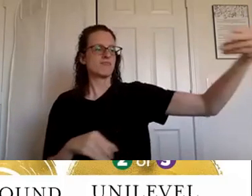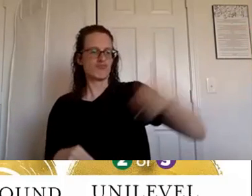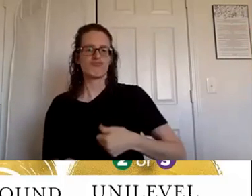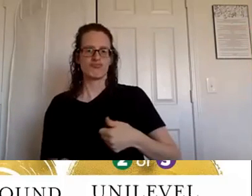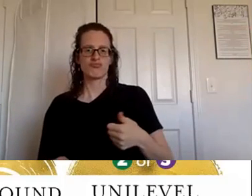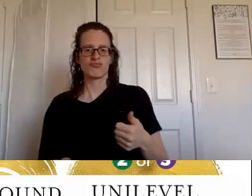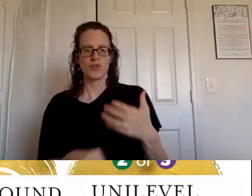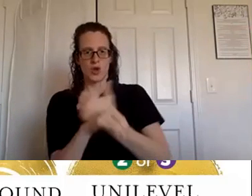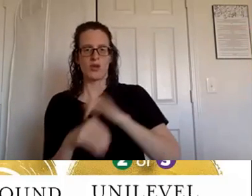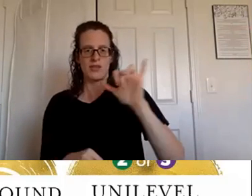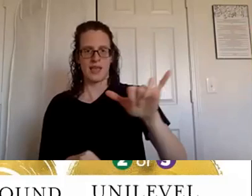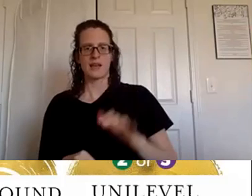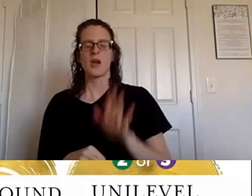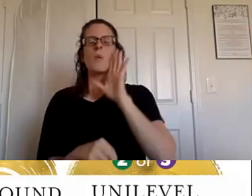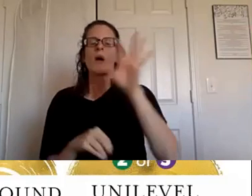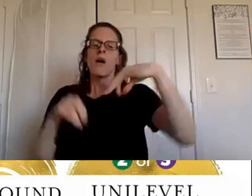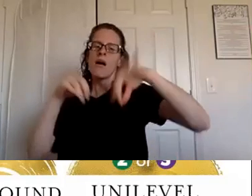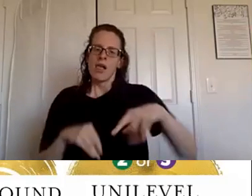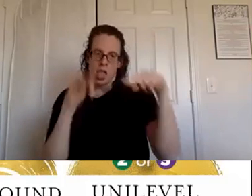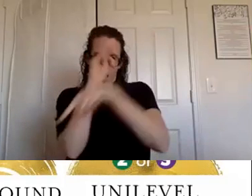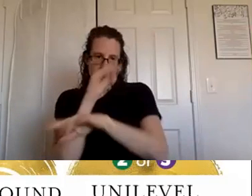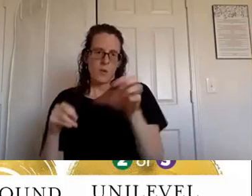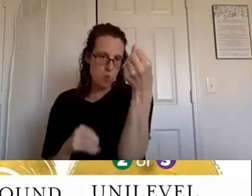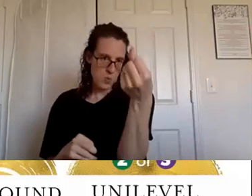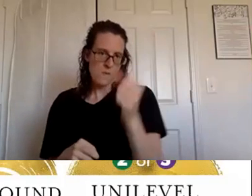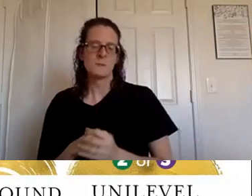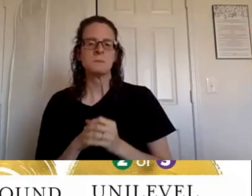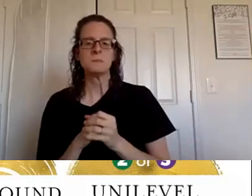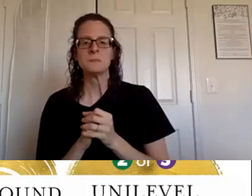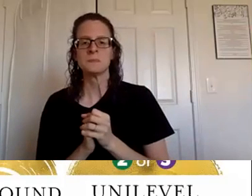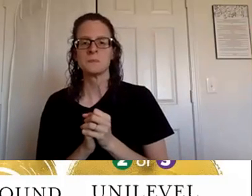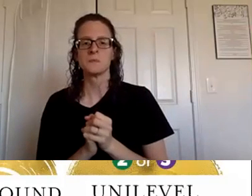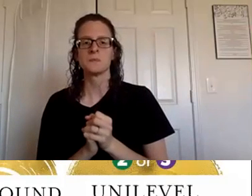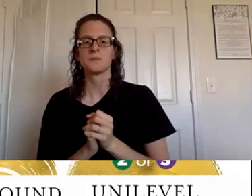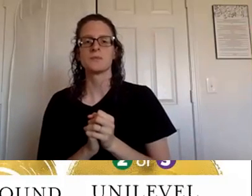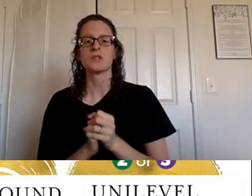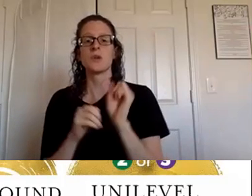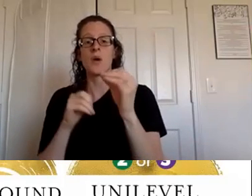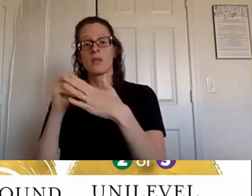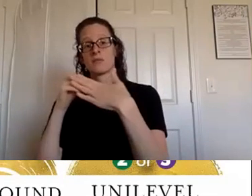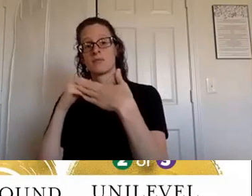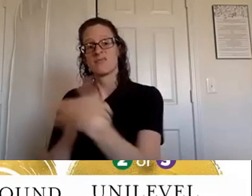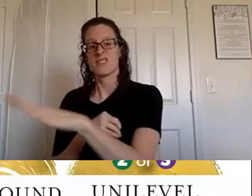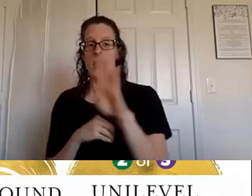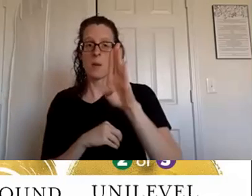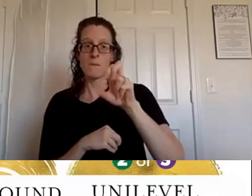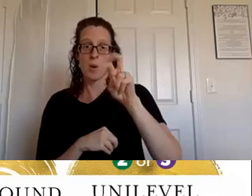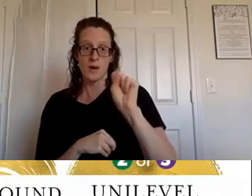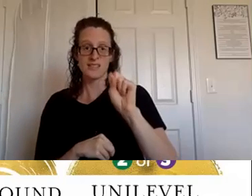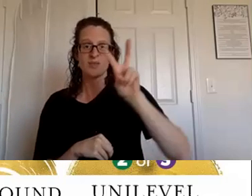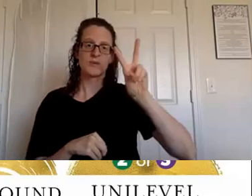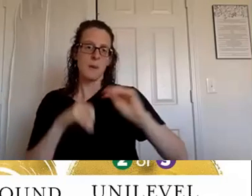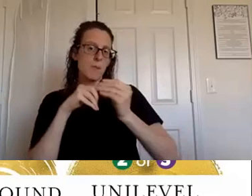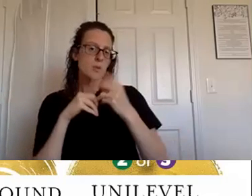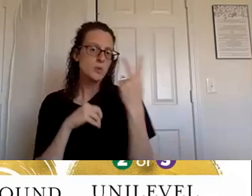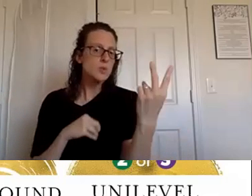so we're going to explain all these in more detail in just a bit so for the rest of the bonuses and commissions that you can